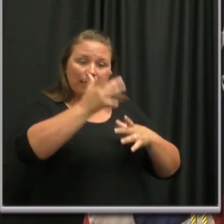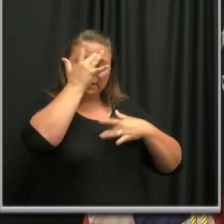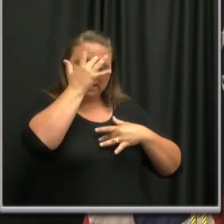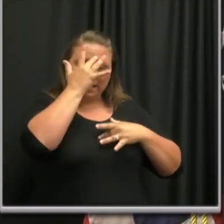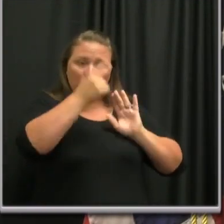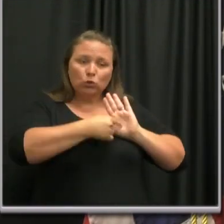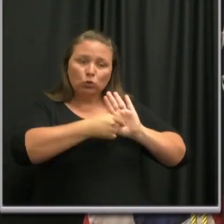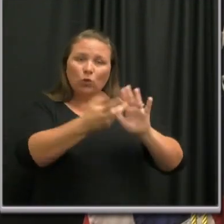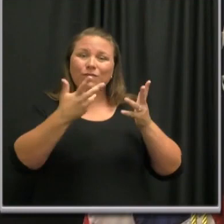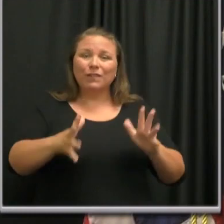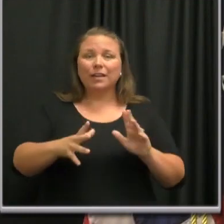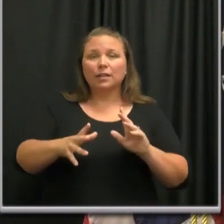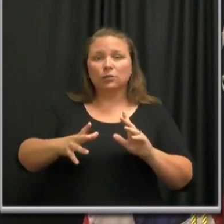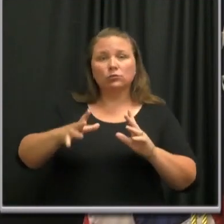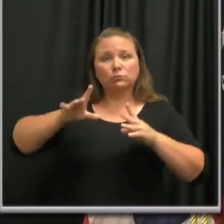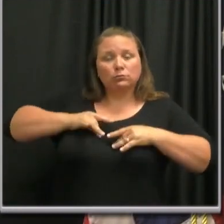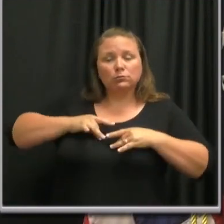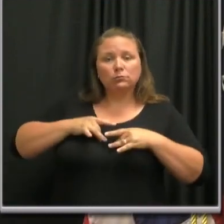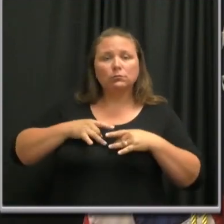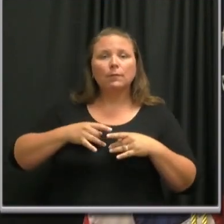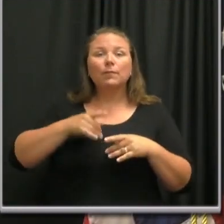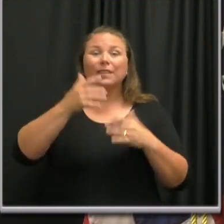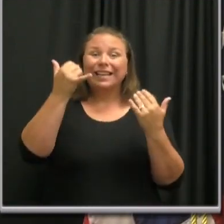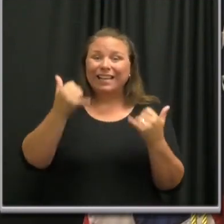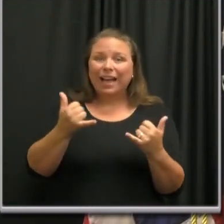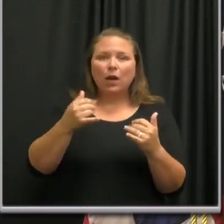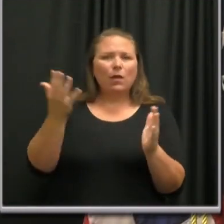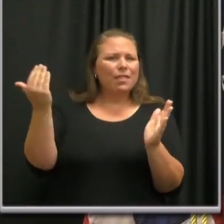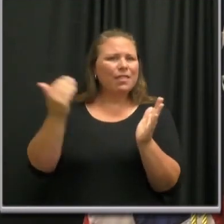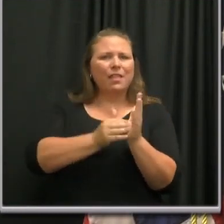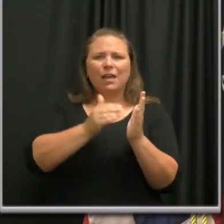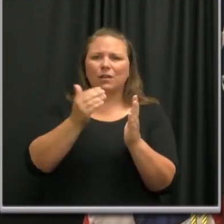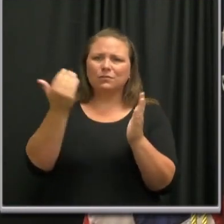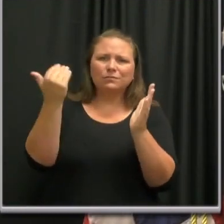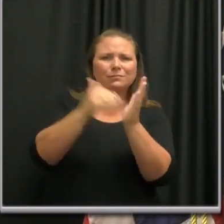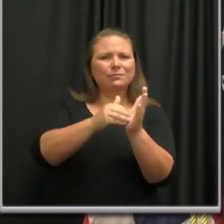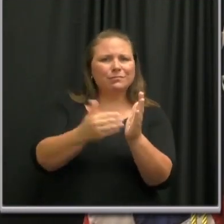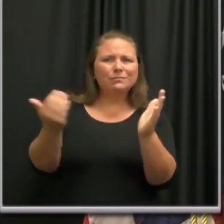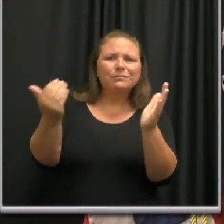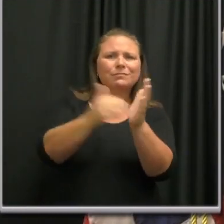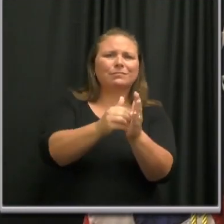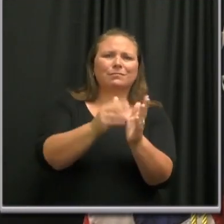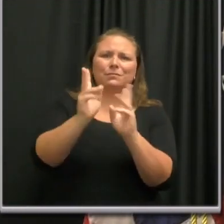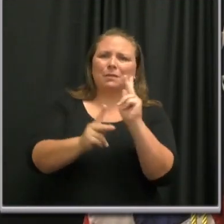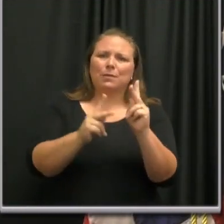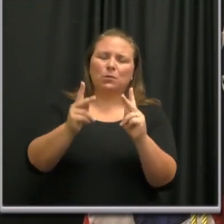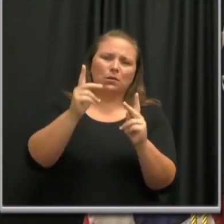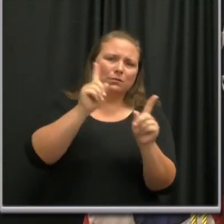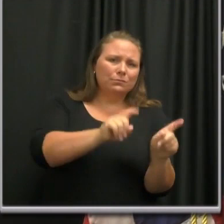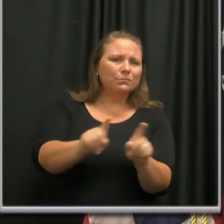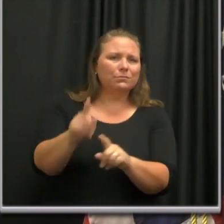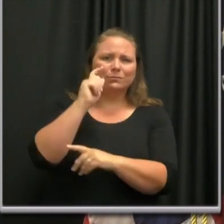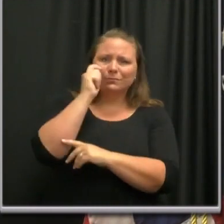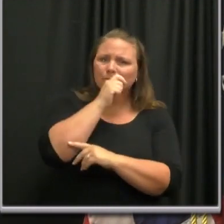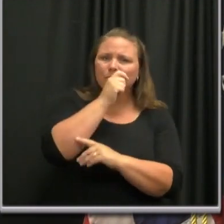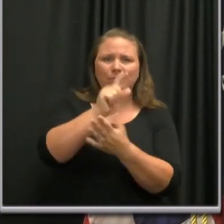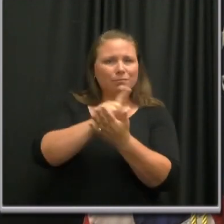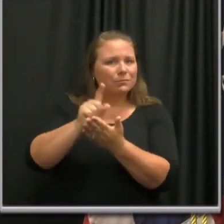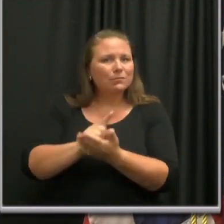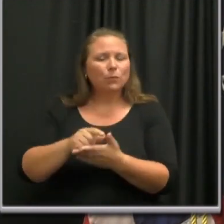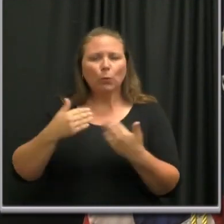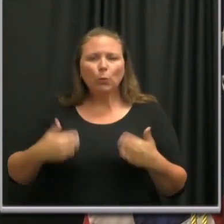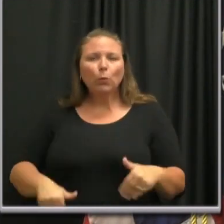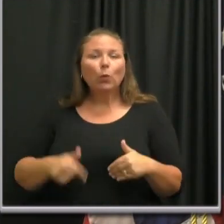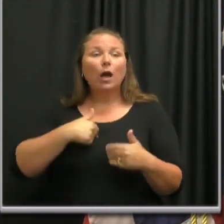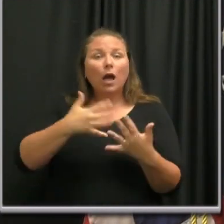And as you've heard Dr. Jahangir tell you, now thousands of people are being tested at the three assessment centers every week. And